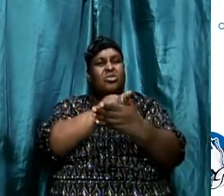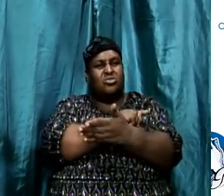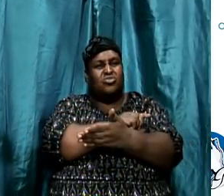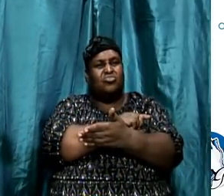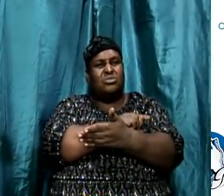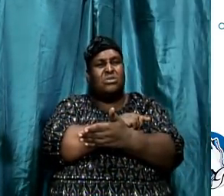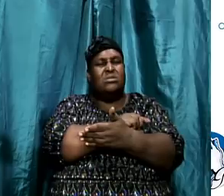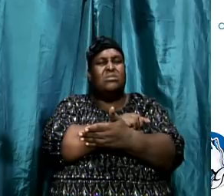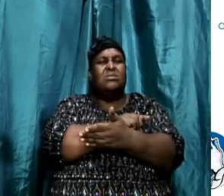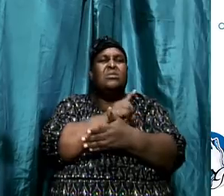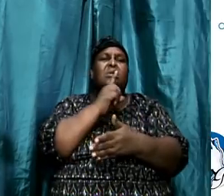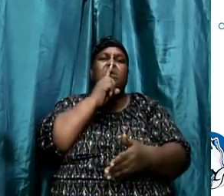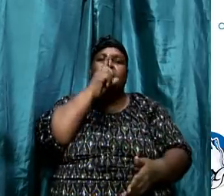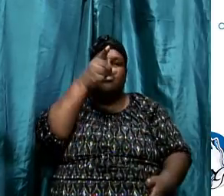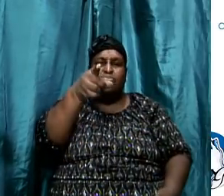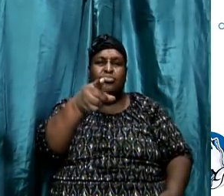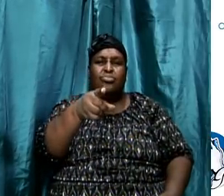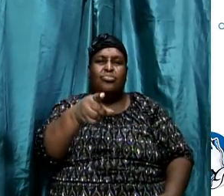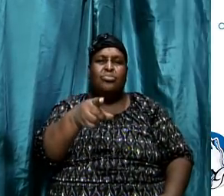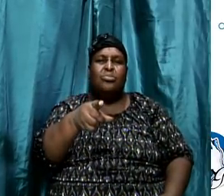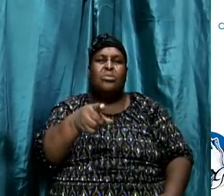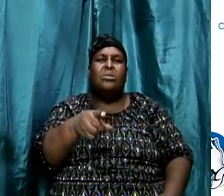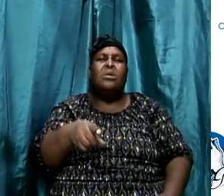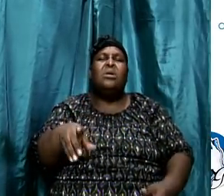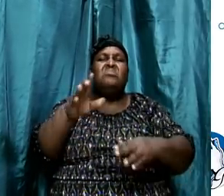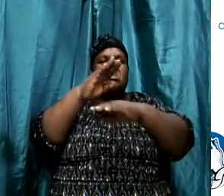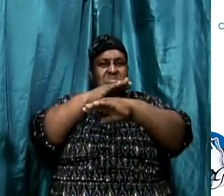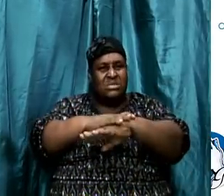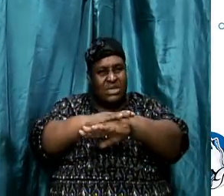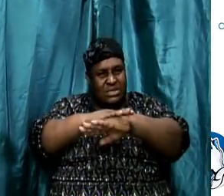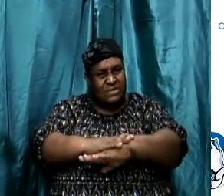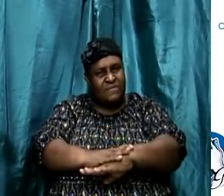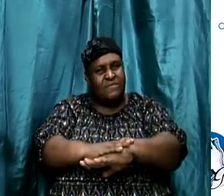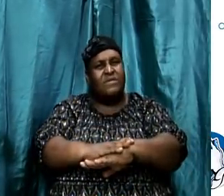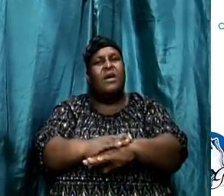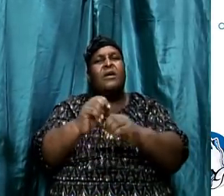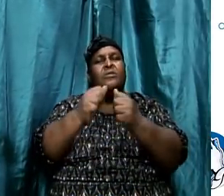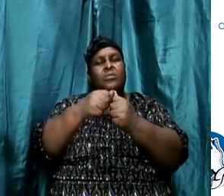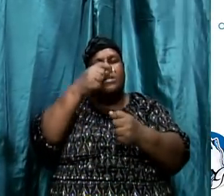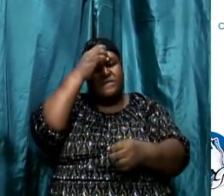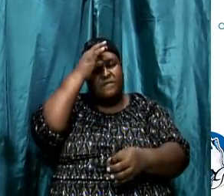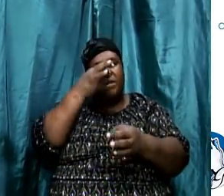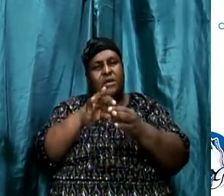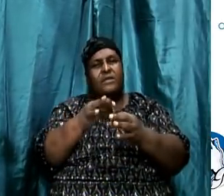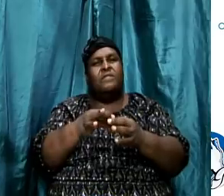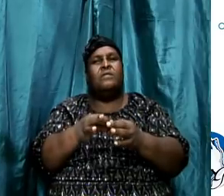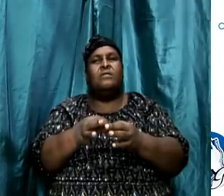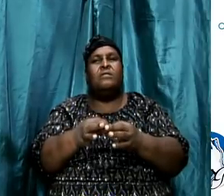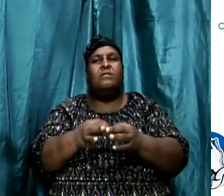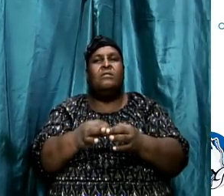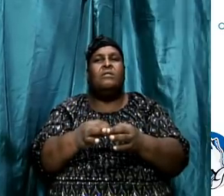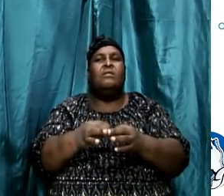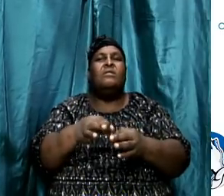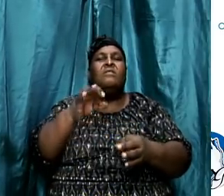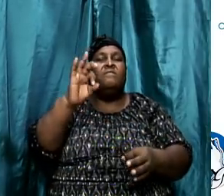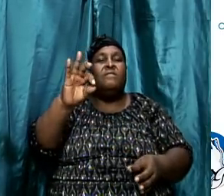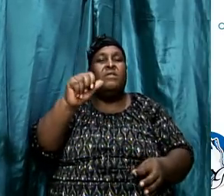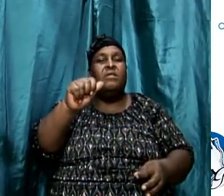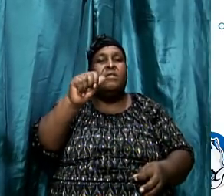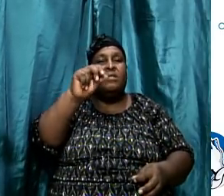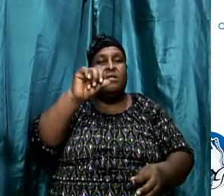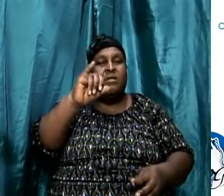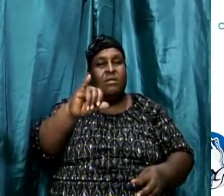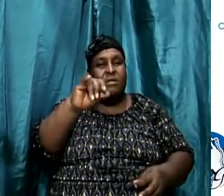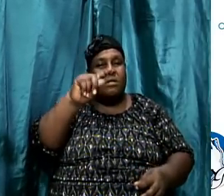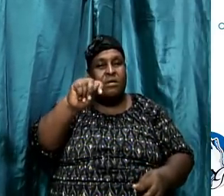beliefs of the apostles. So here we see the word faith being used in two different verses